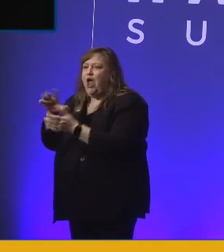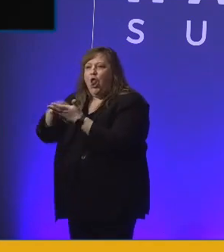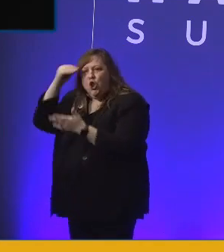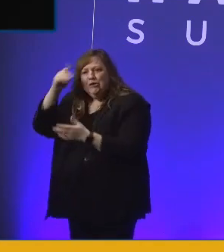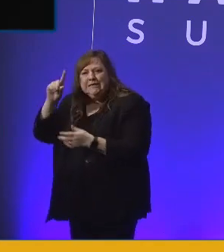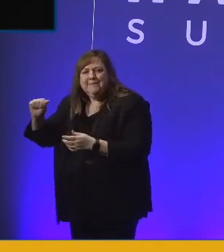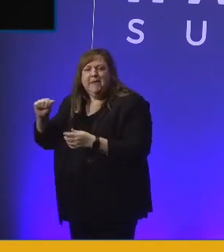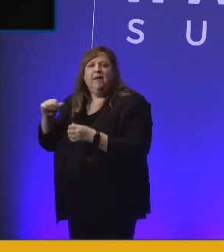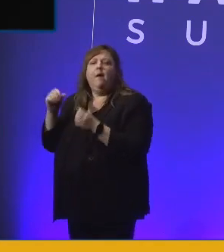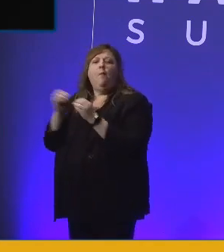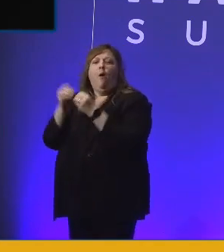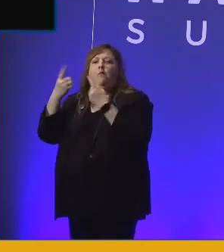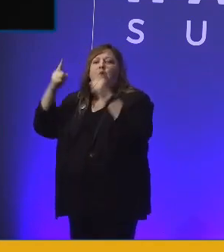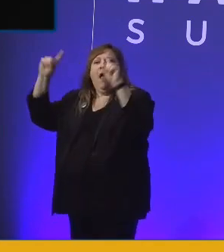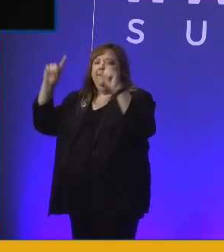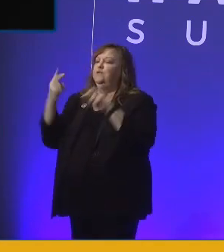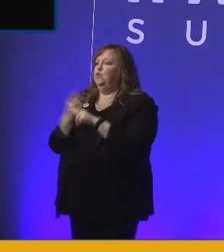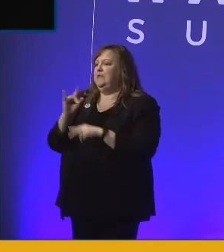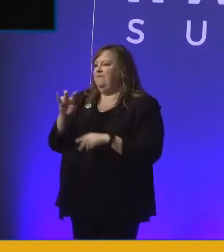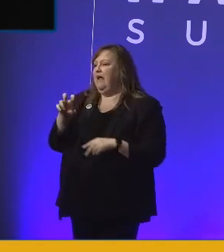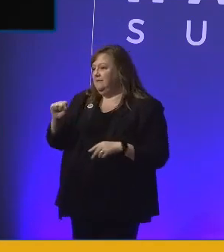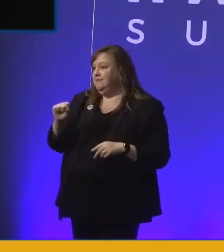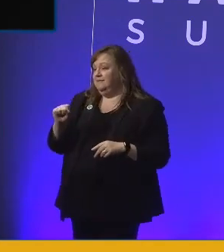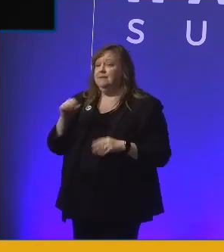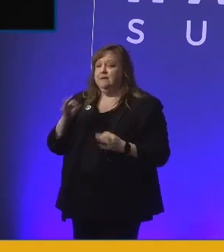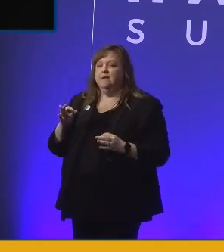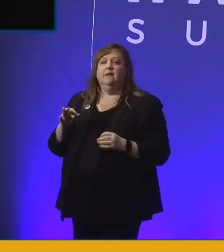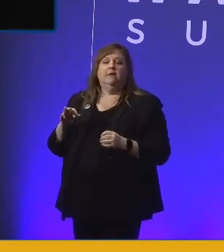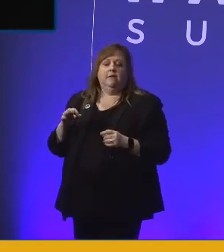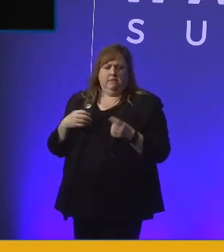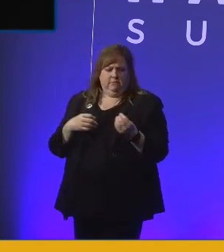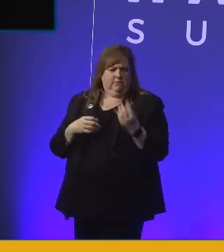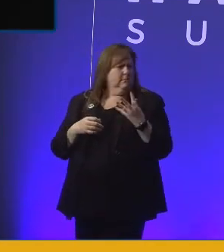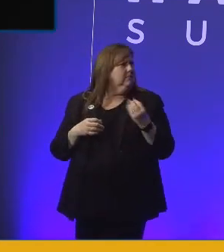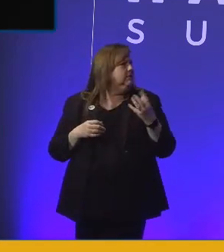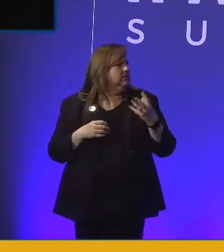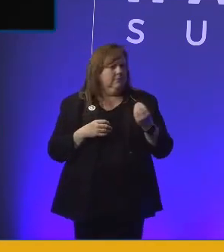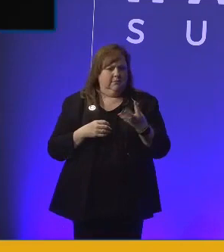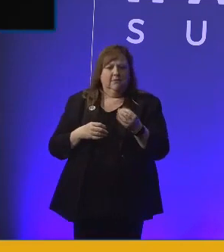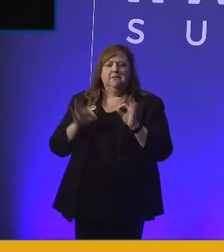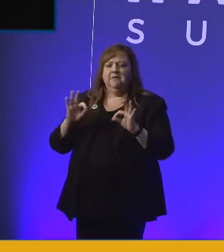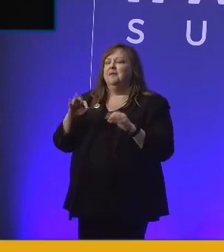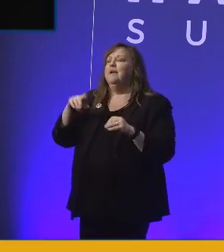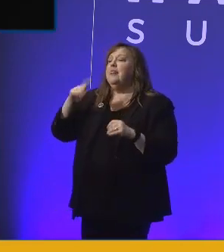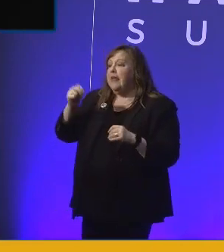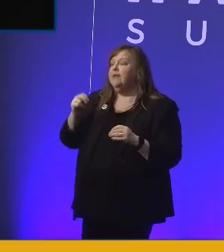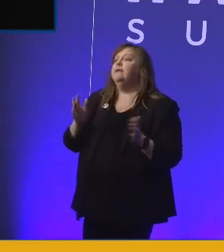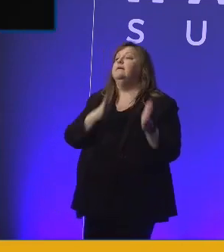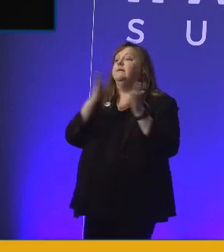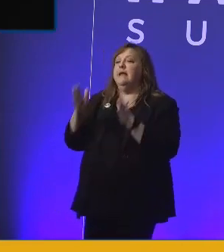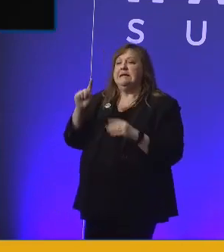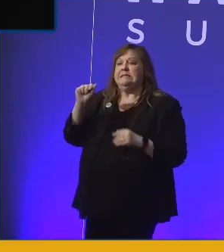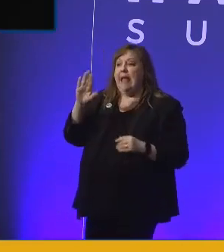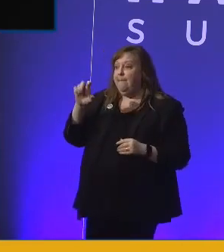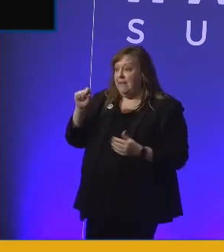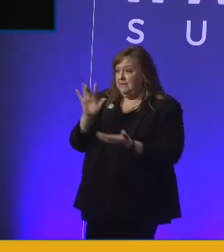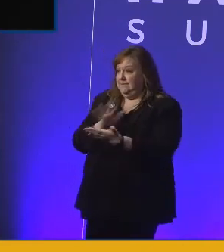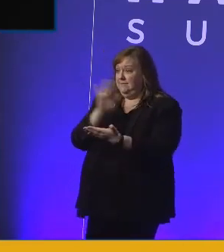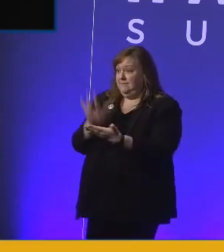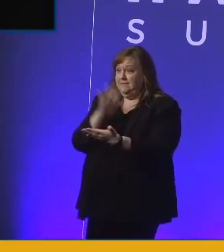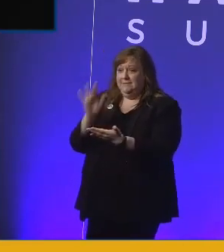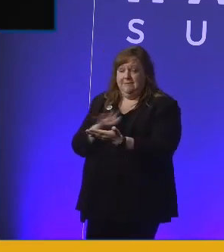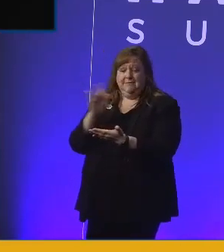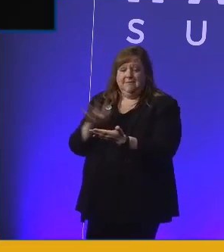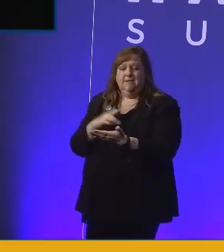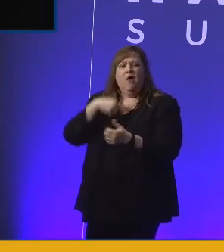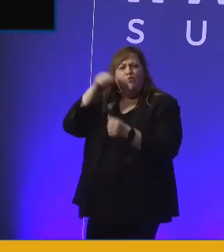on devices. We then moved, my screen's flashing at me, we then moved to tablets. I remember being